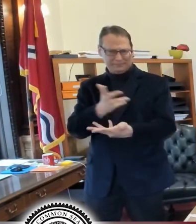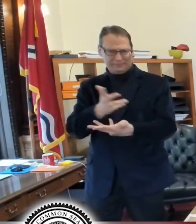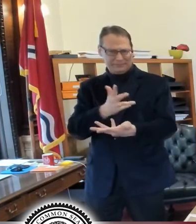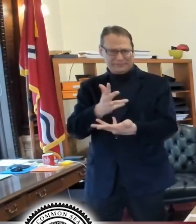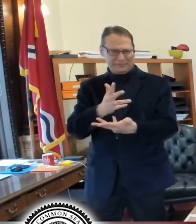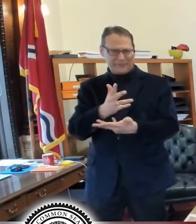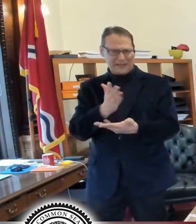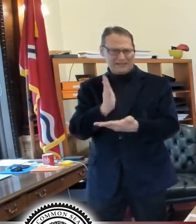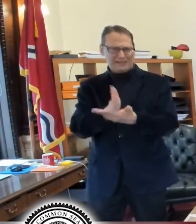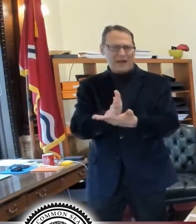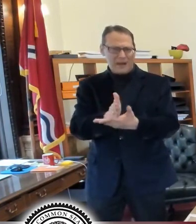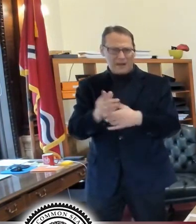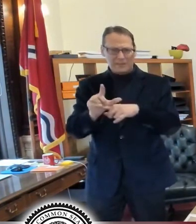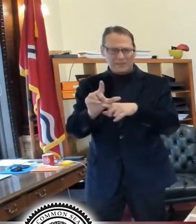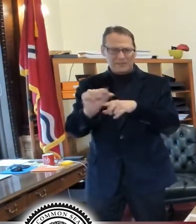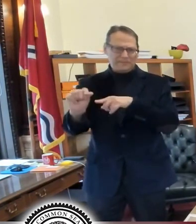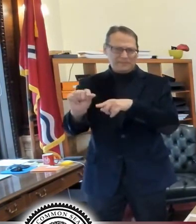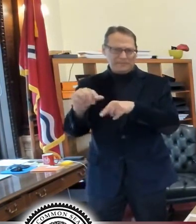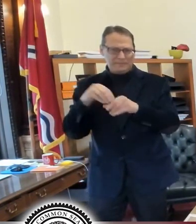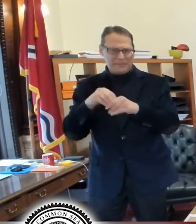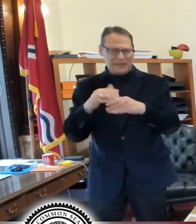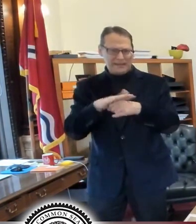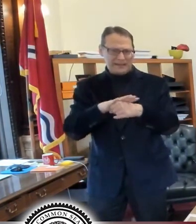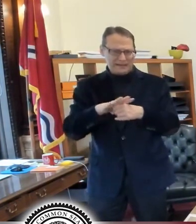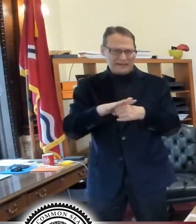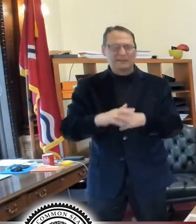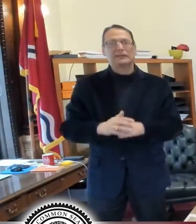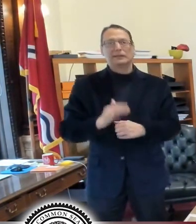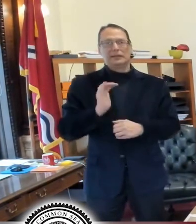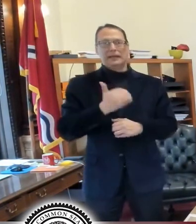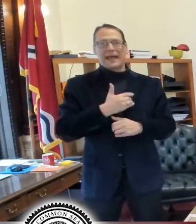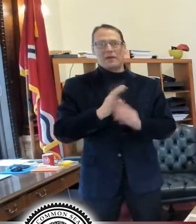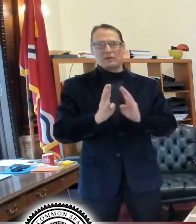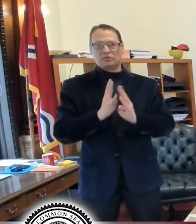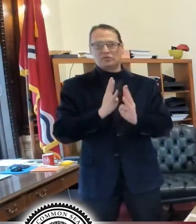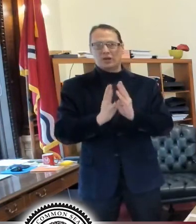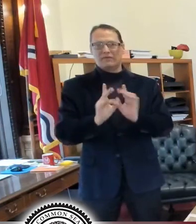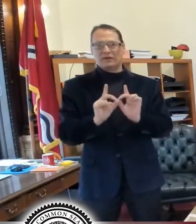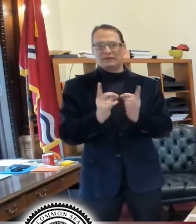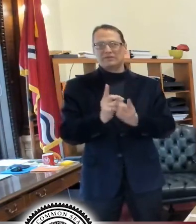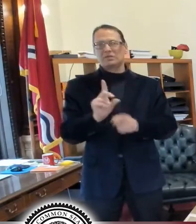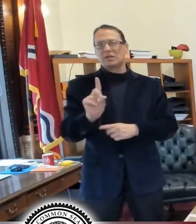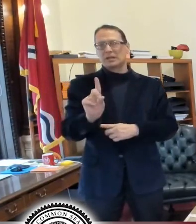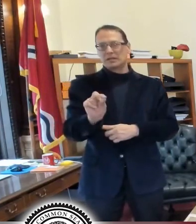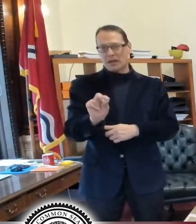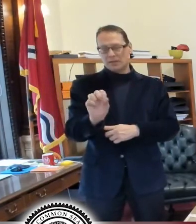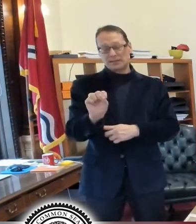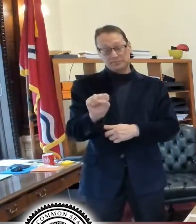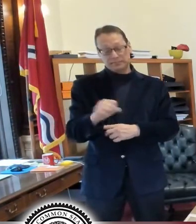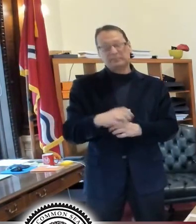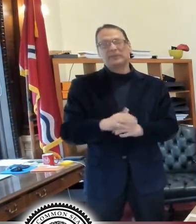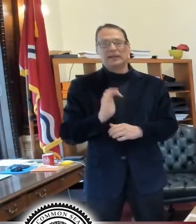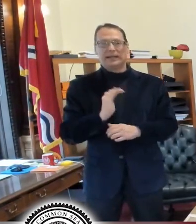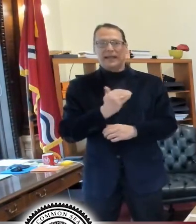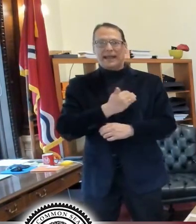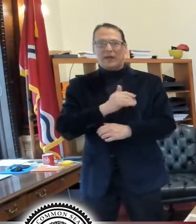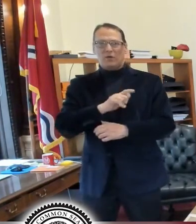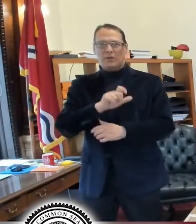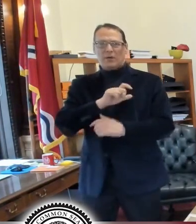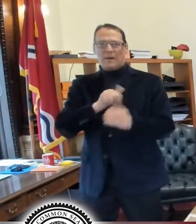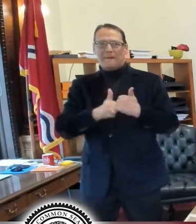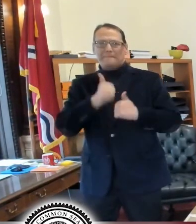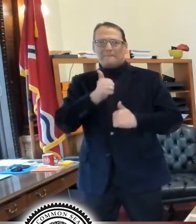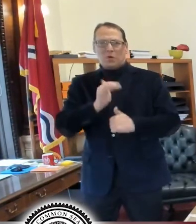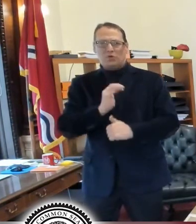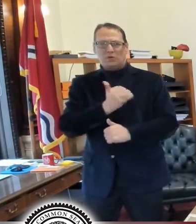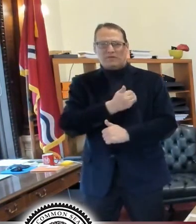conditions and speeding in our neighborhoods? So our traffic division does do that. Our police department, most of our